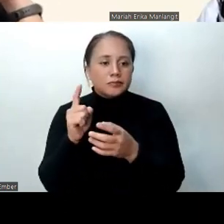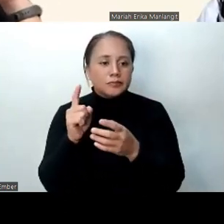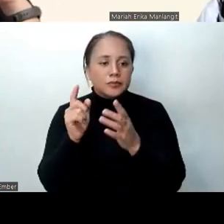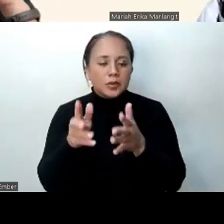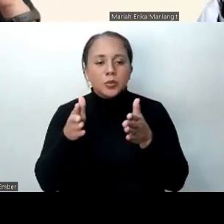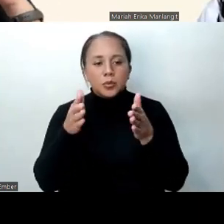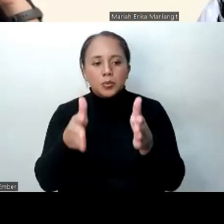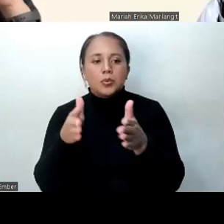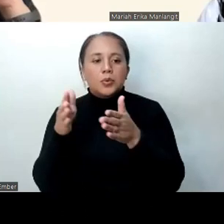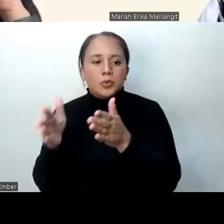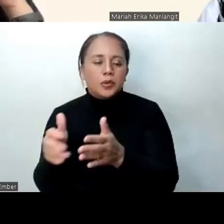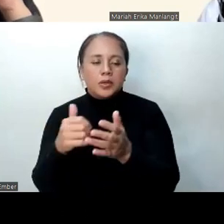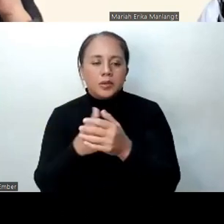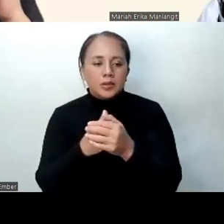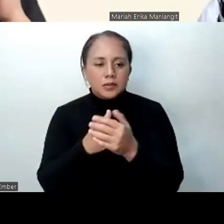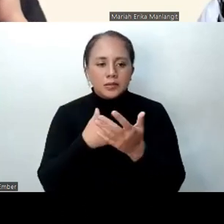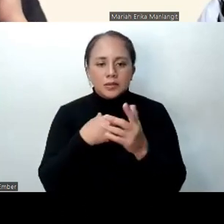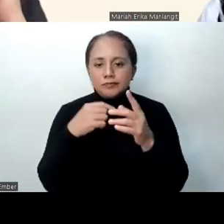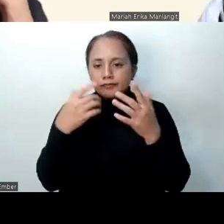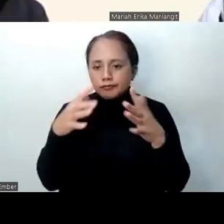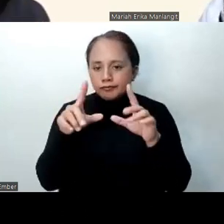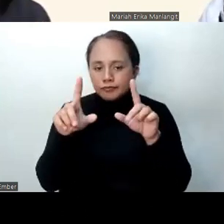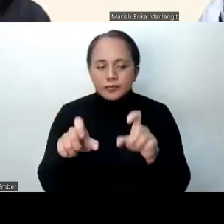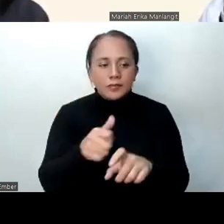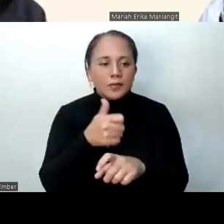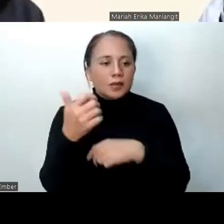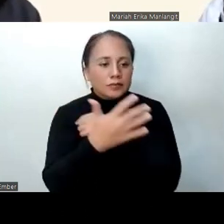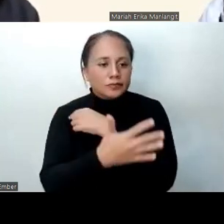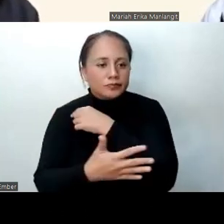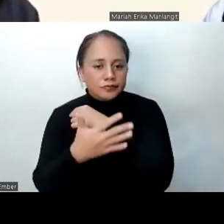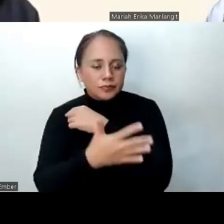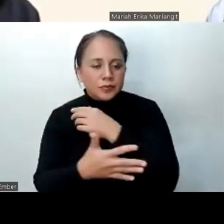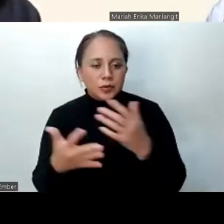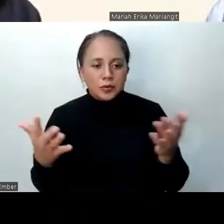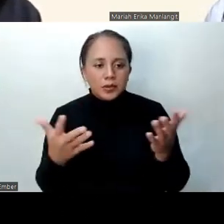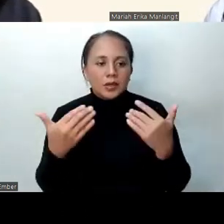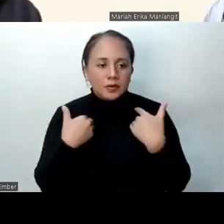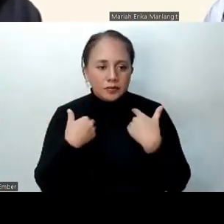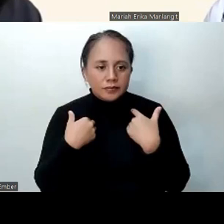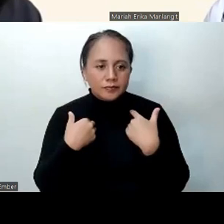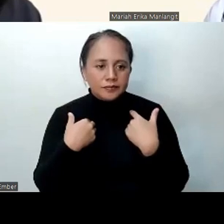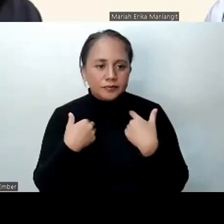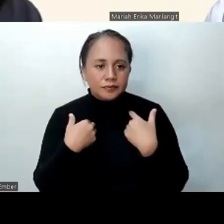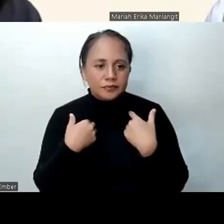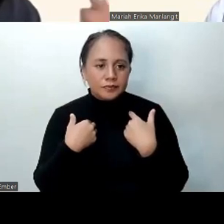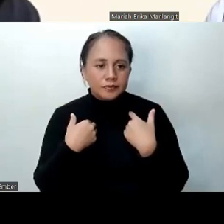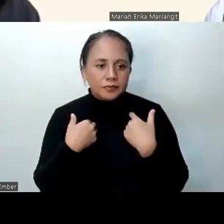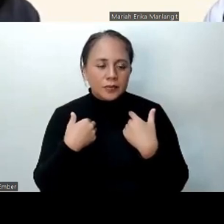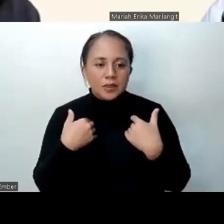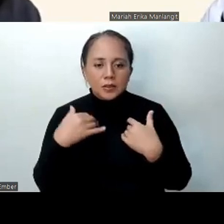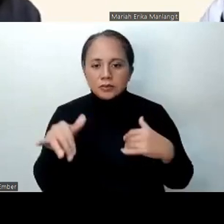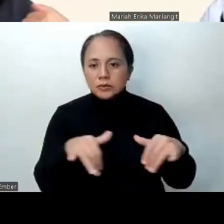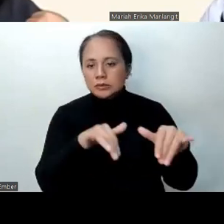modalities that was tested in other countries, where there's a similar